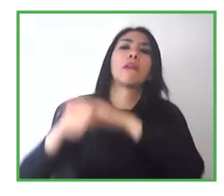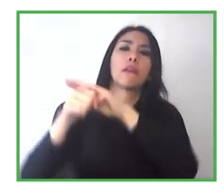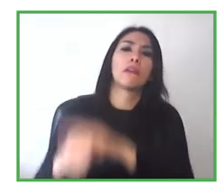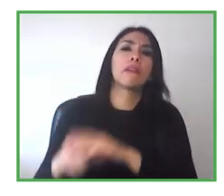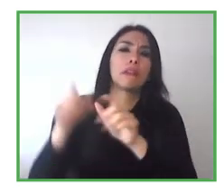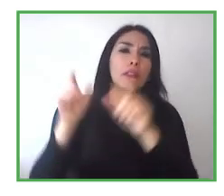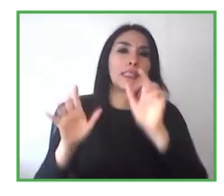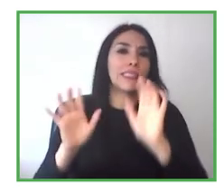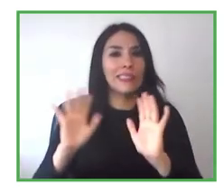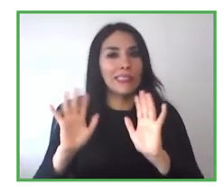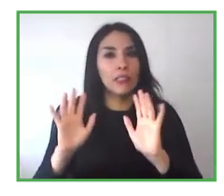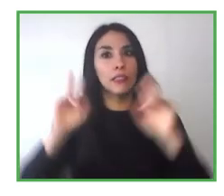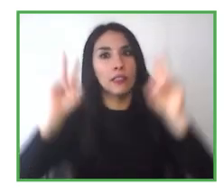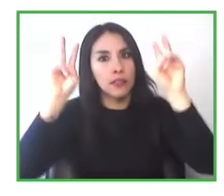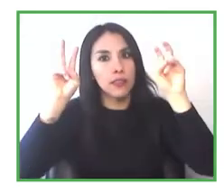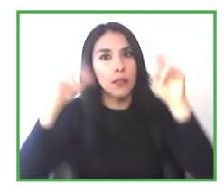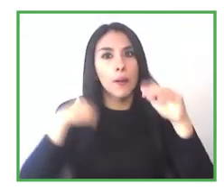social